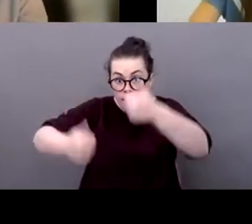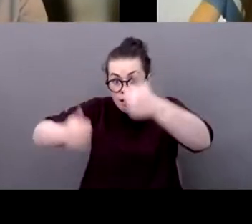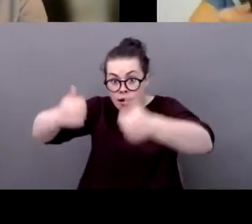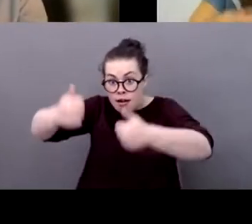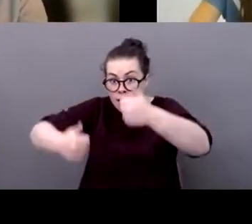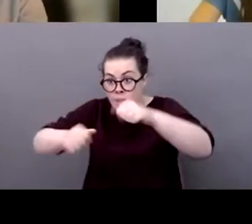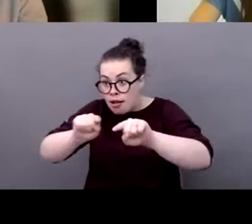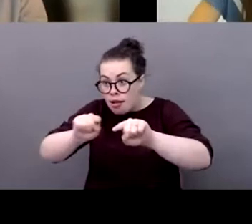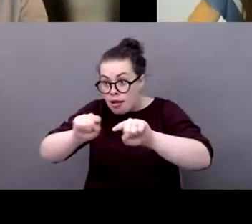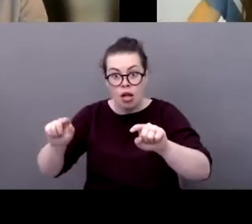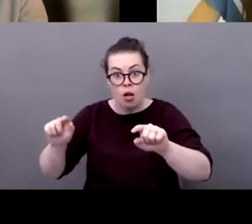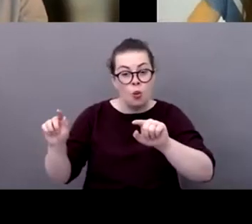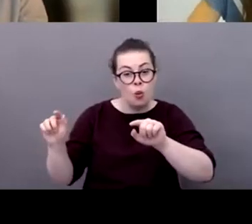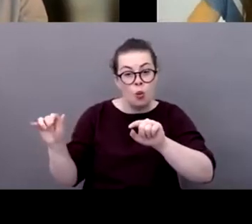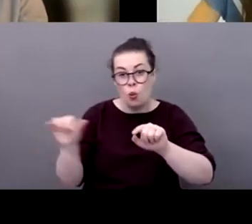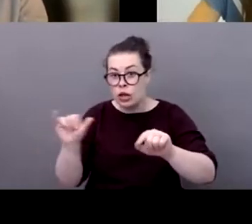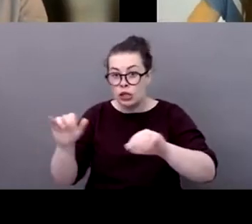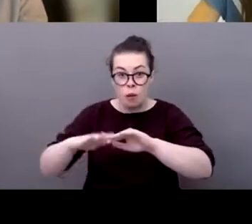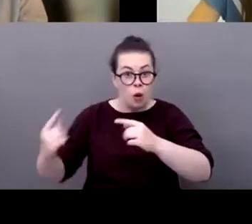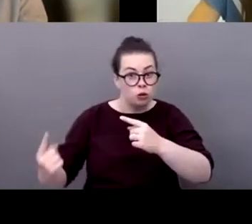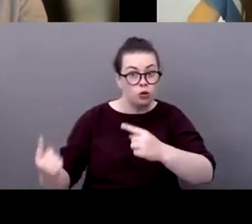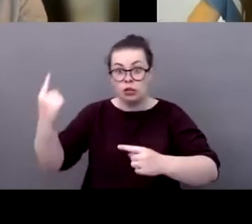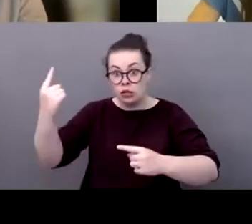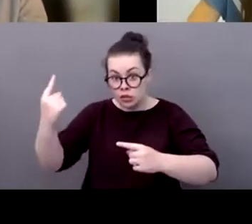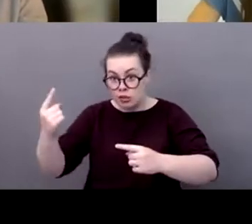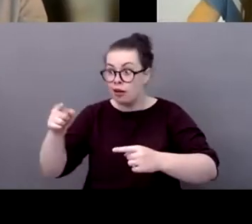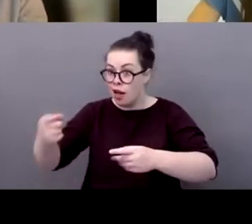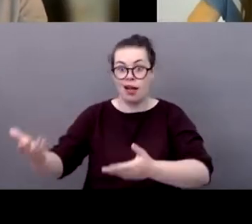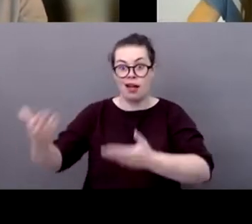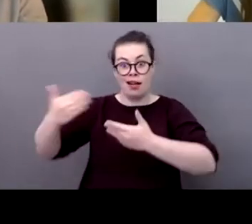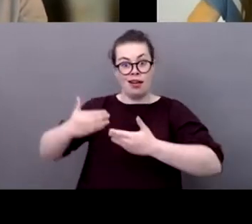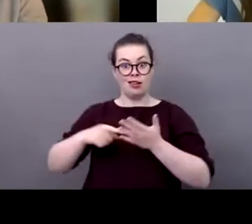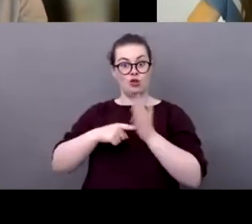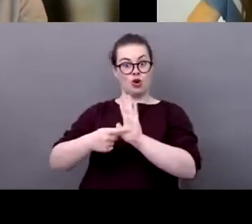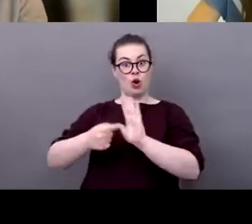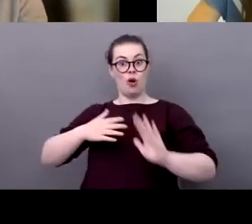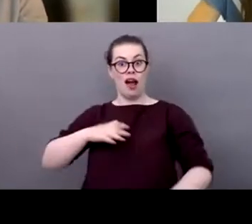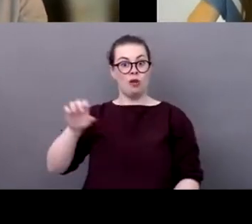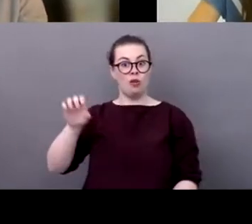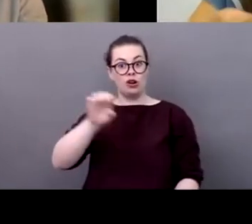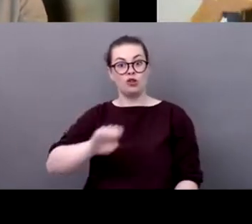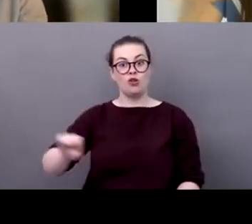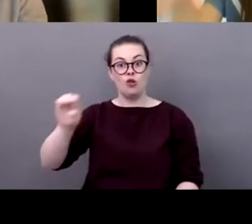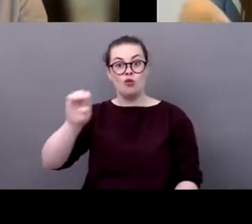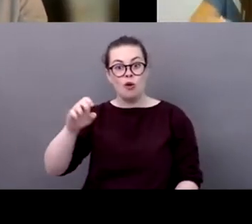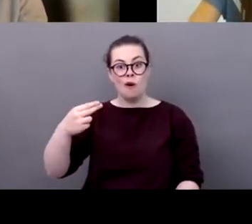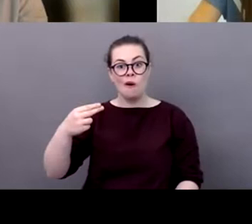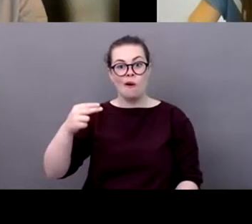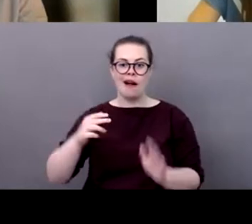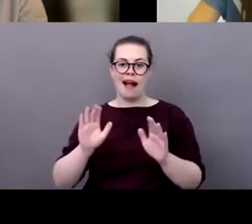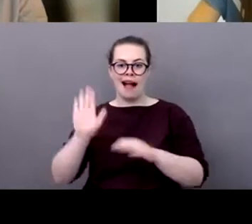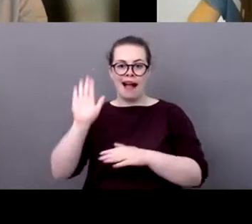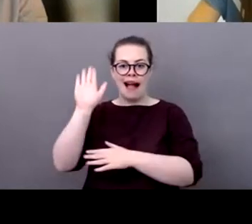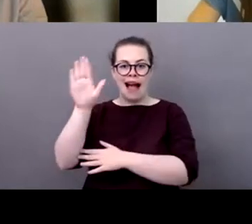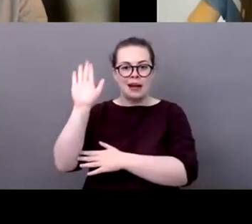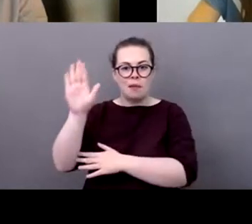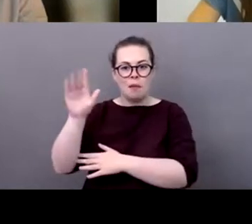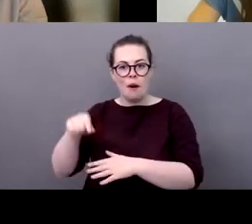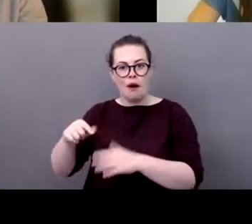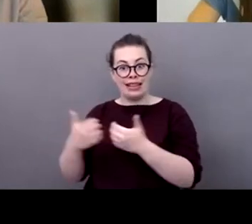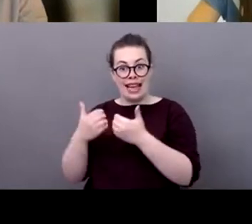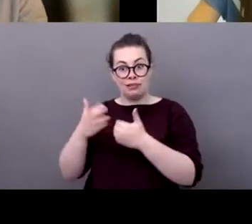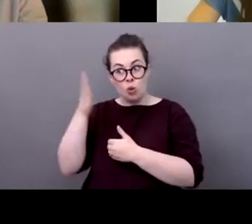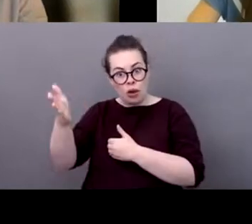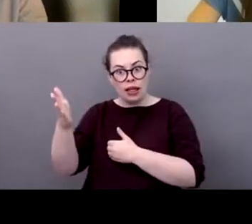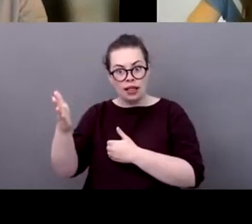the organization and during so this was very surprising that it actually does work and one just needs to start looking a little bit outside of the of